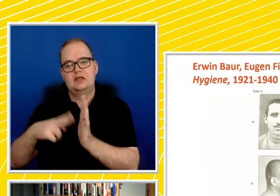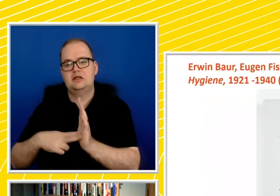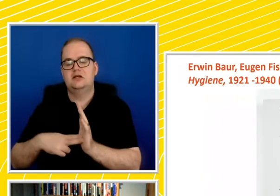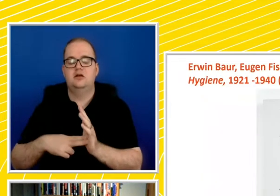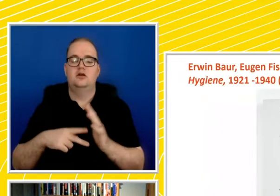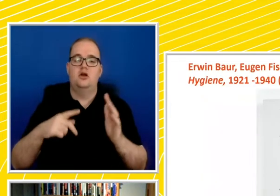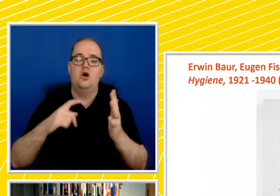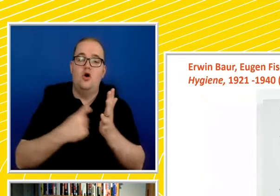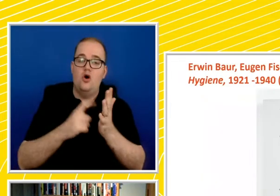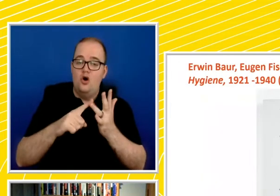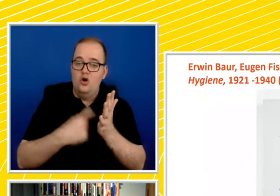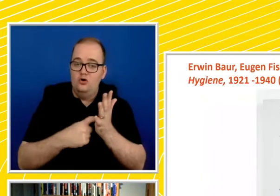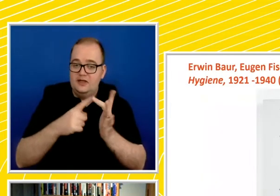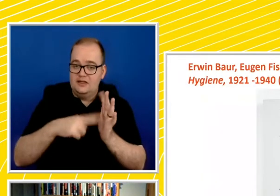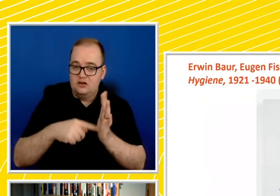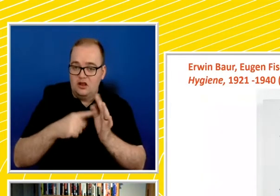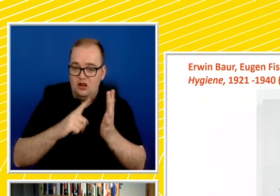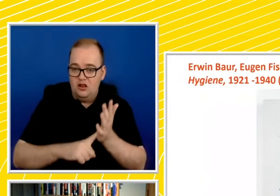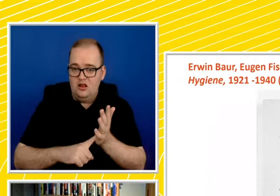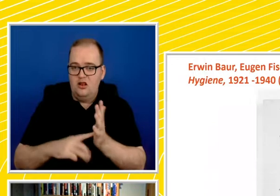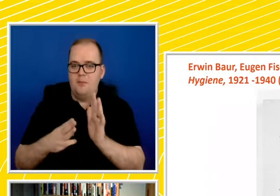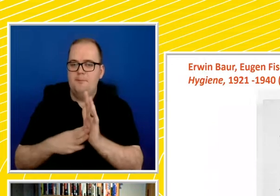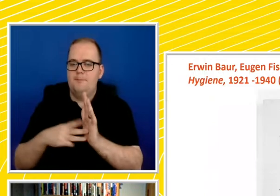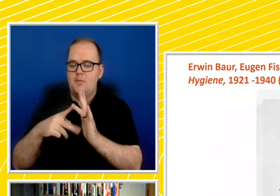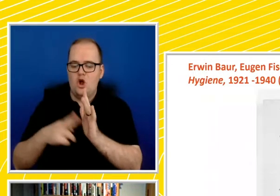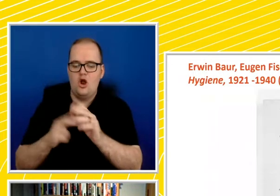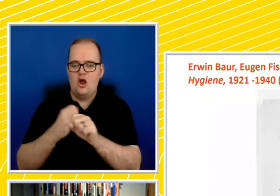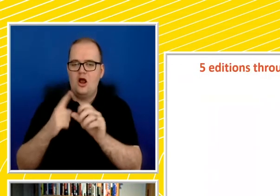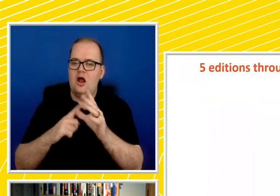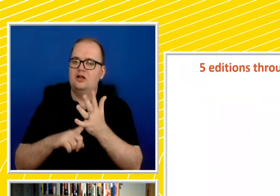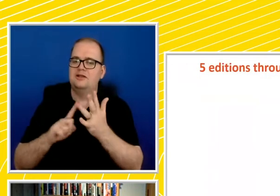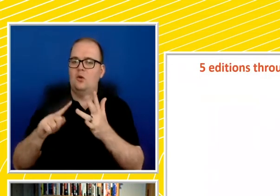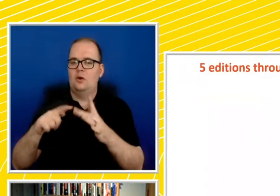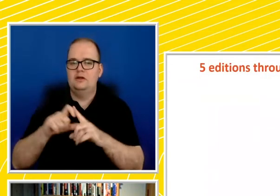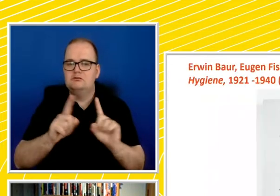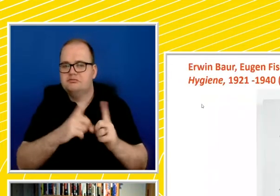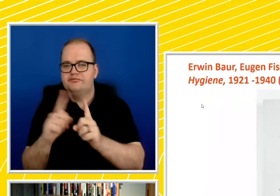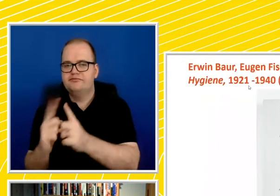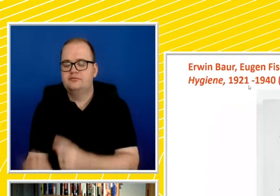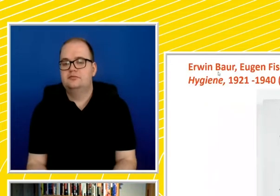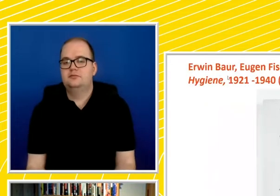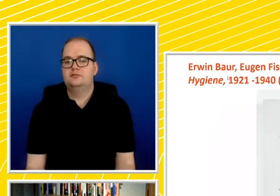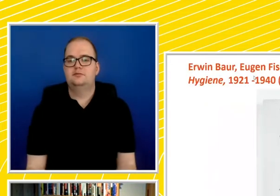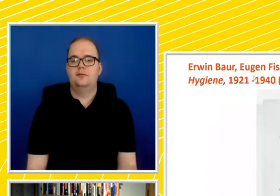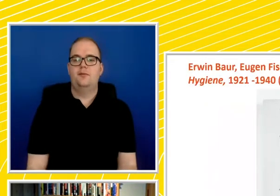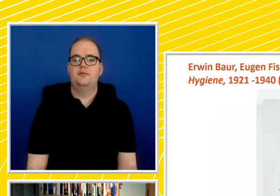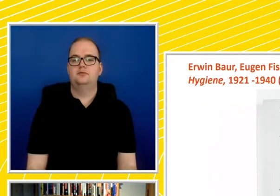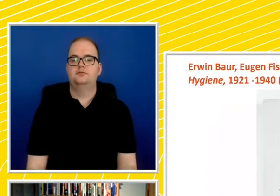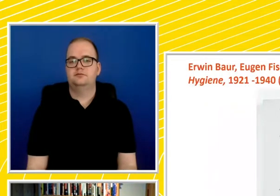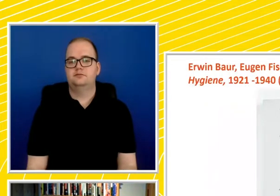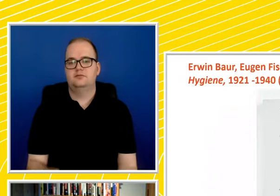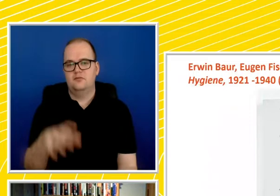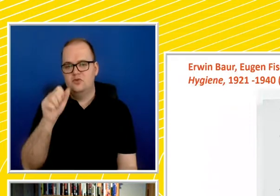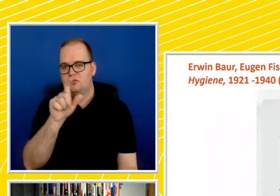various photographs. Now, just remember these names, Bauer,